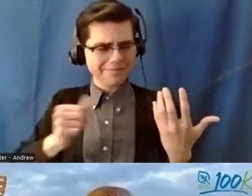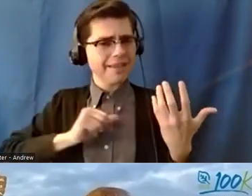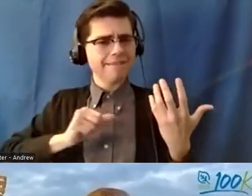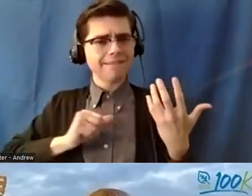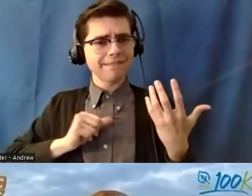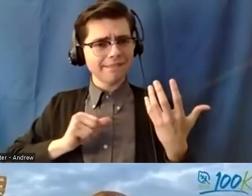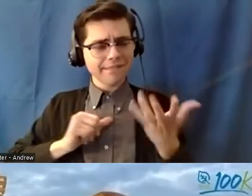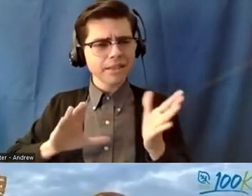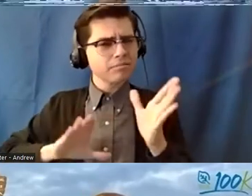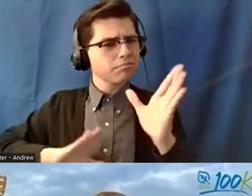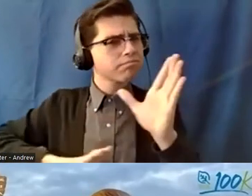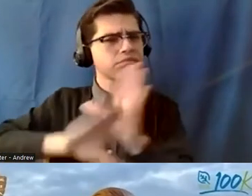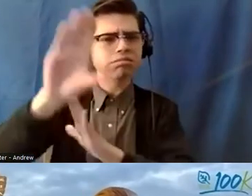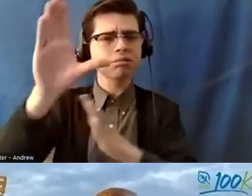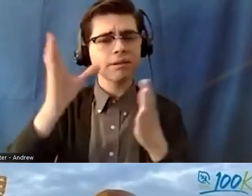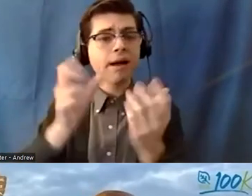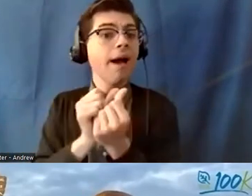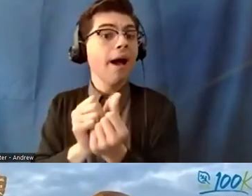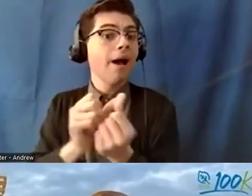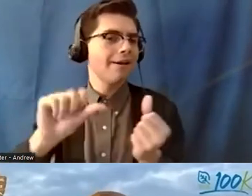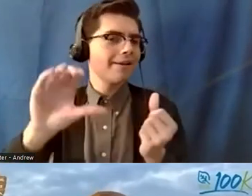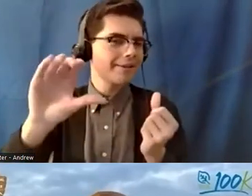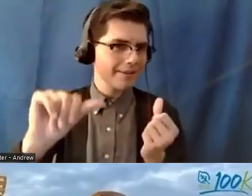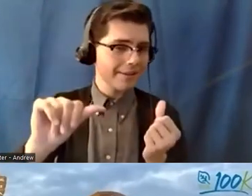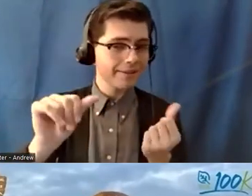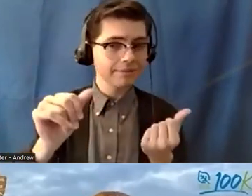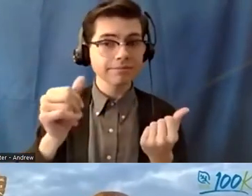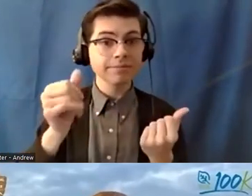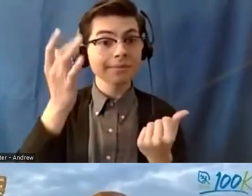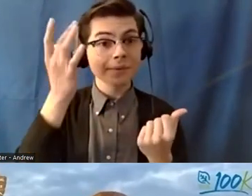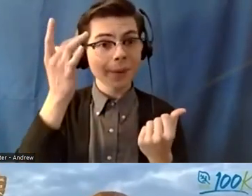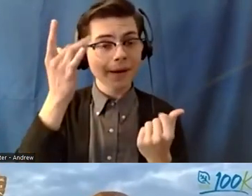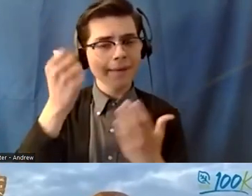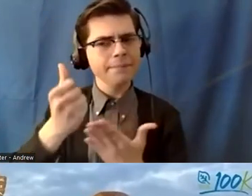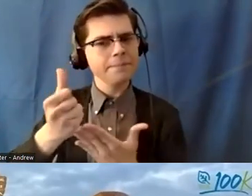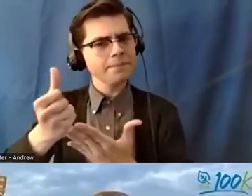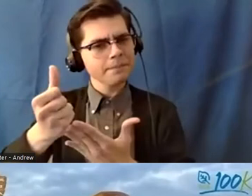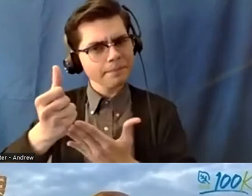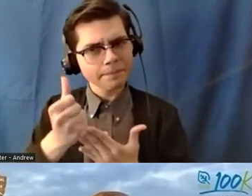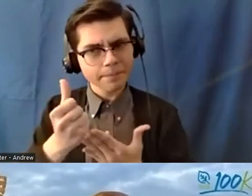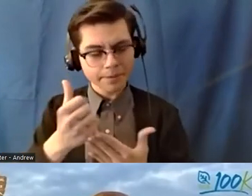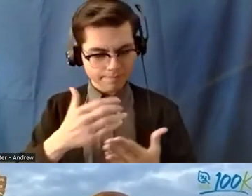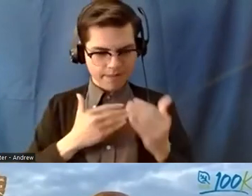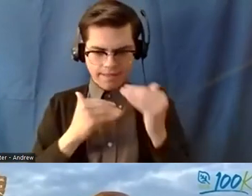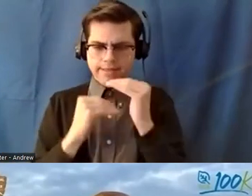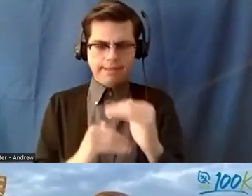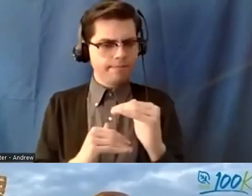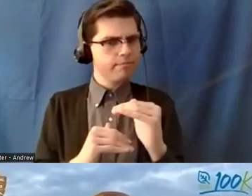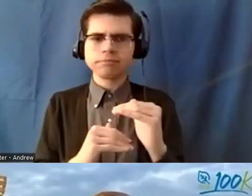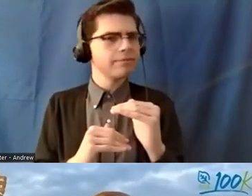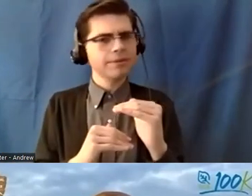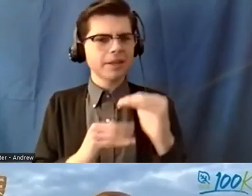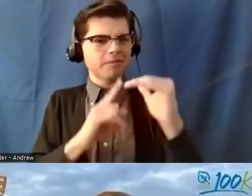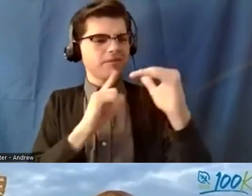through sca and that was because it allowed me to go beyond what i thought i could do and